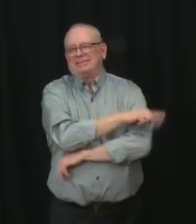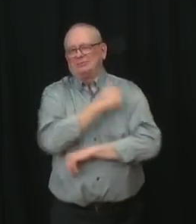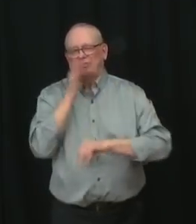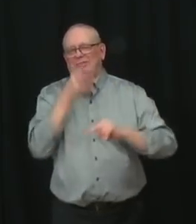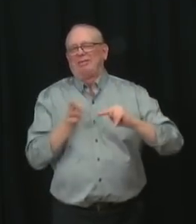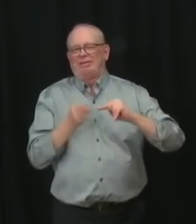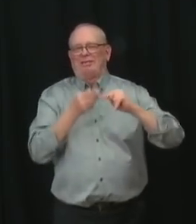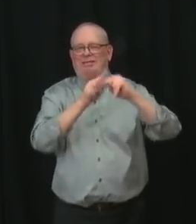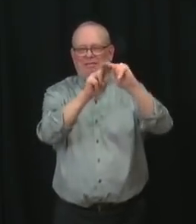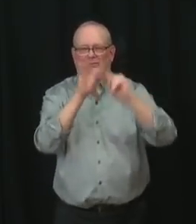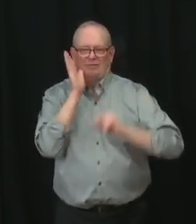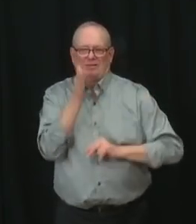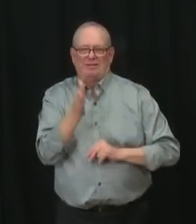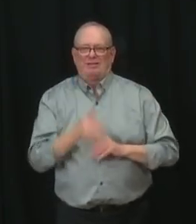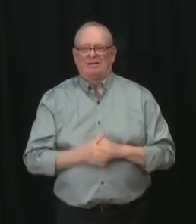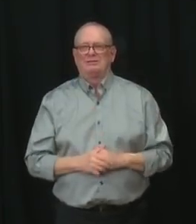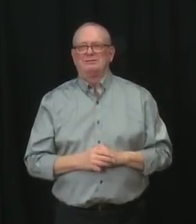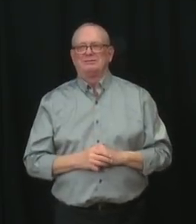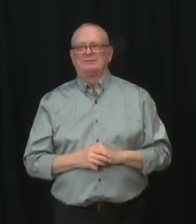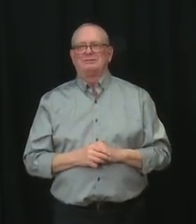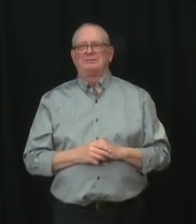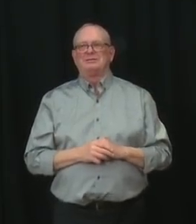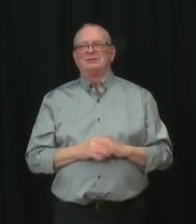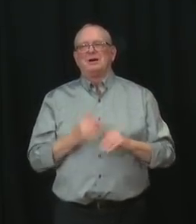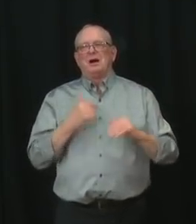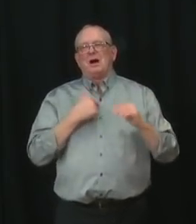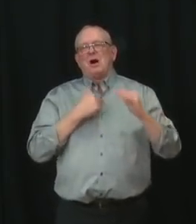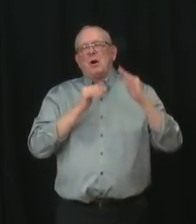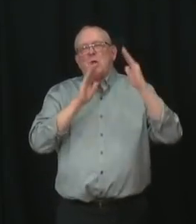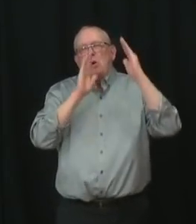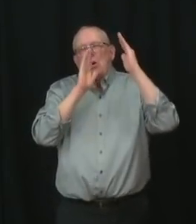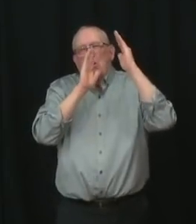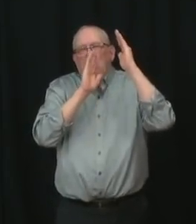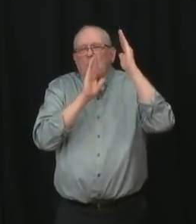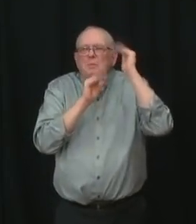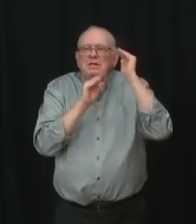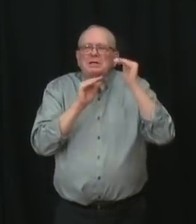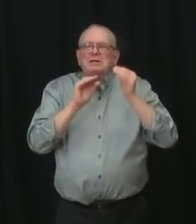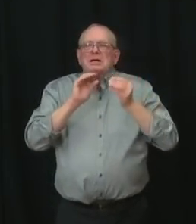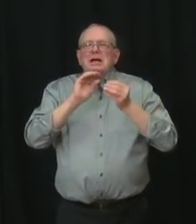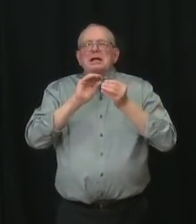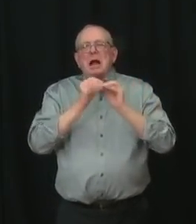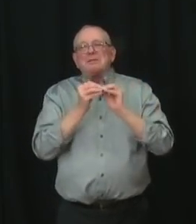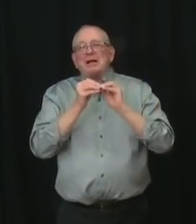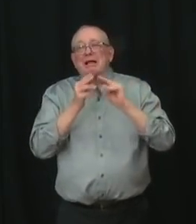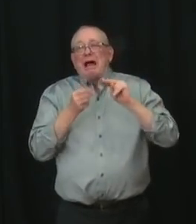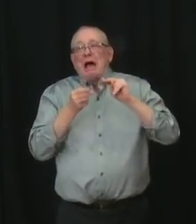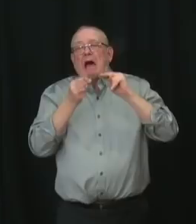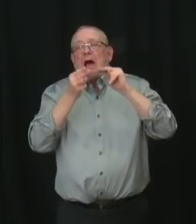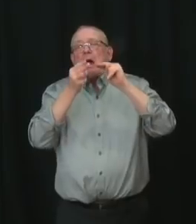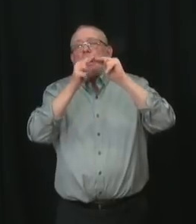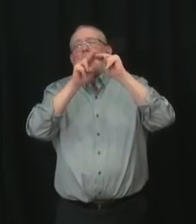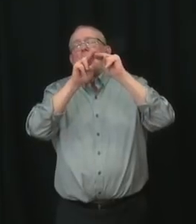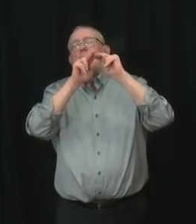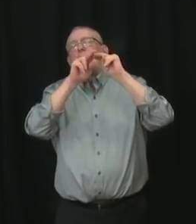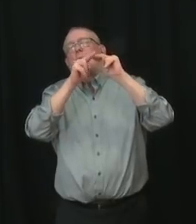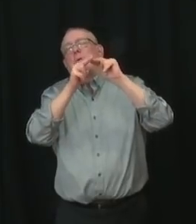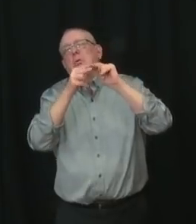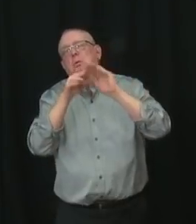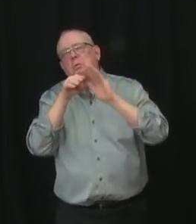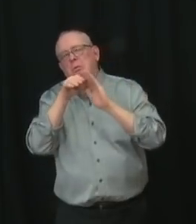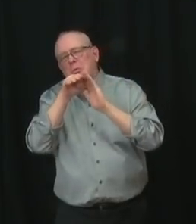It means, I hope, we're at a turning point in the current wave and we can start to see the end of it.